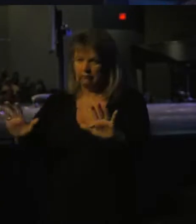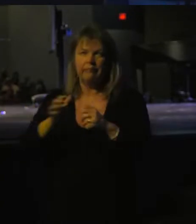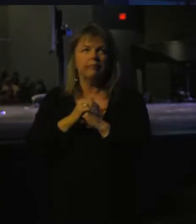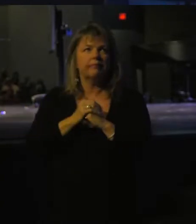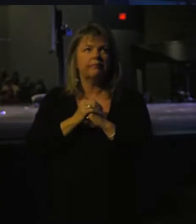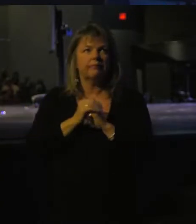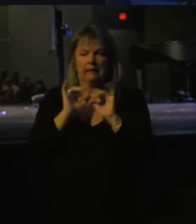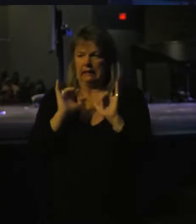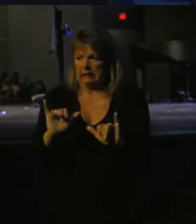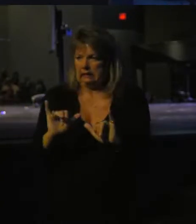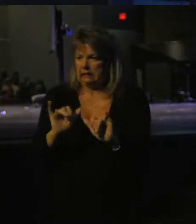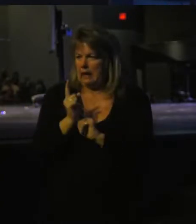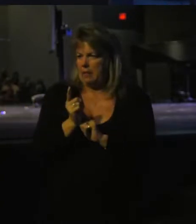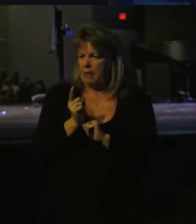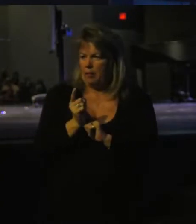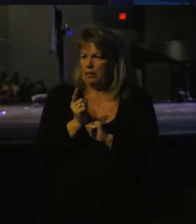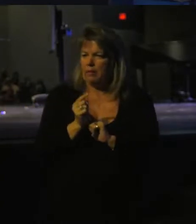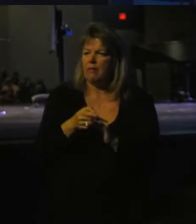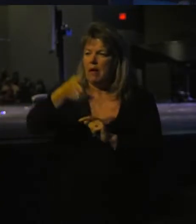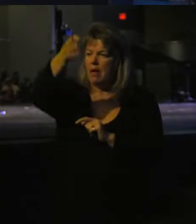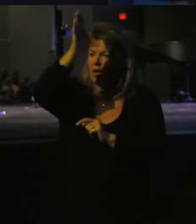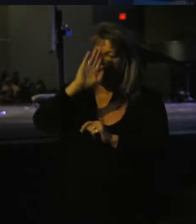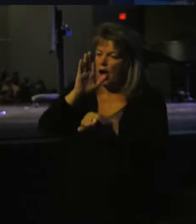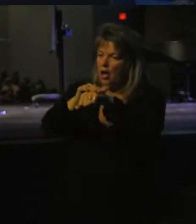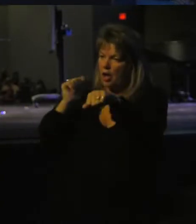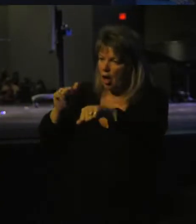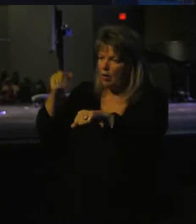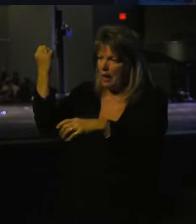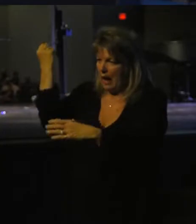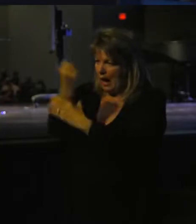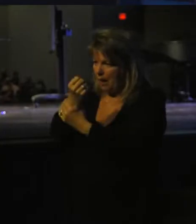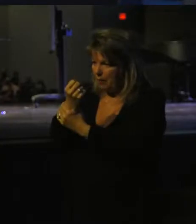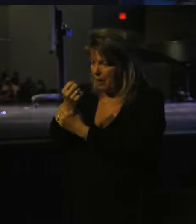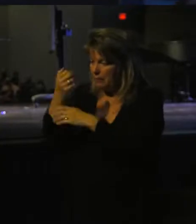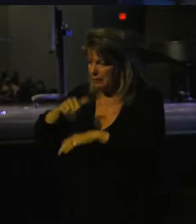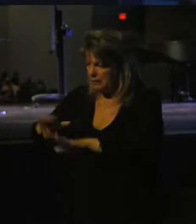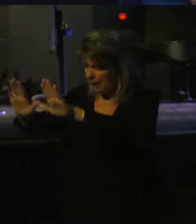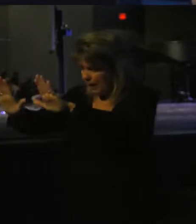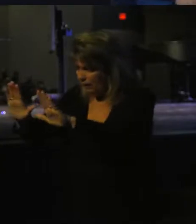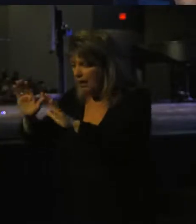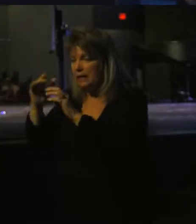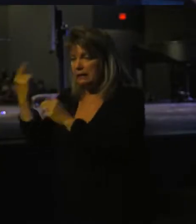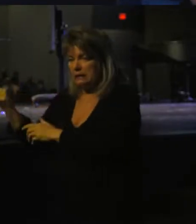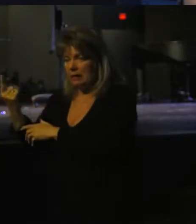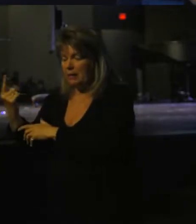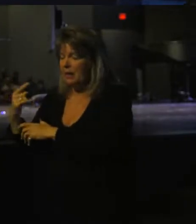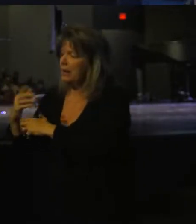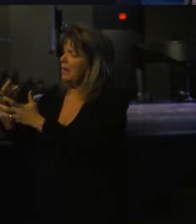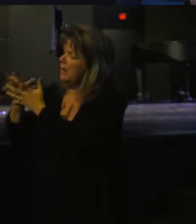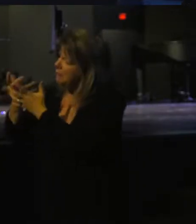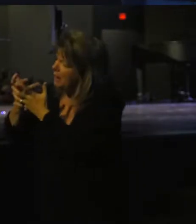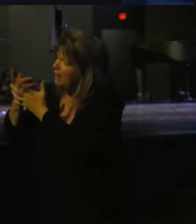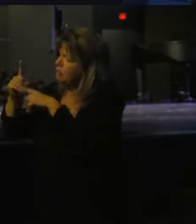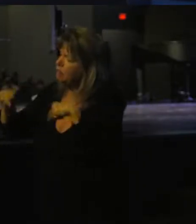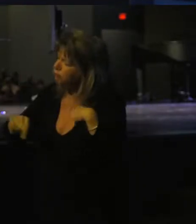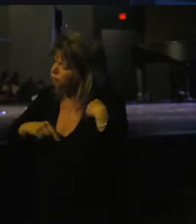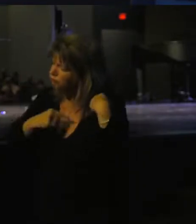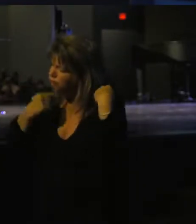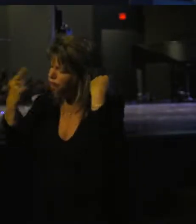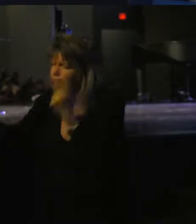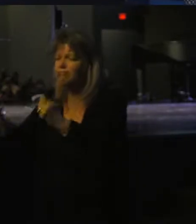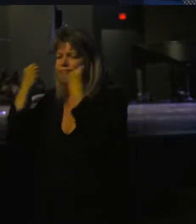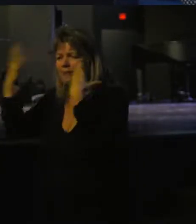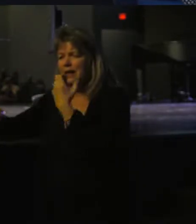Stay in this moment of God calling him to sacrifice the thing that he had begged and pleaded for his entire